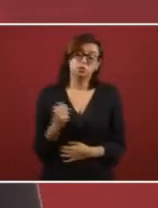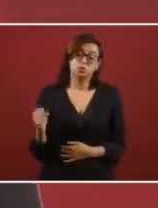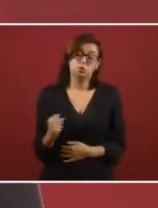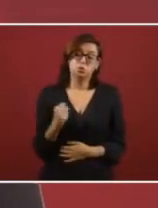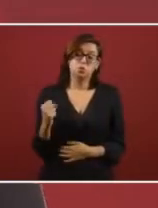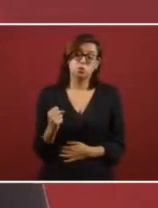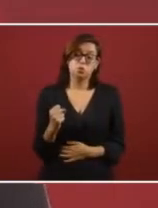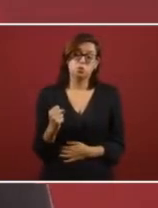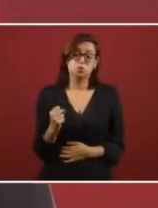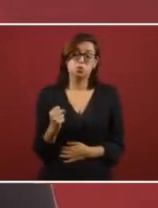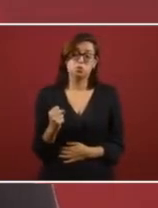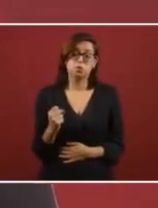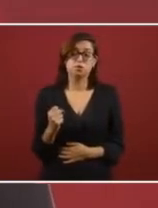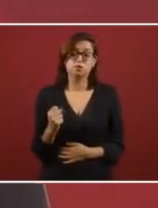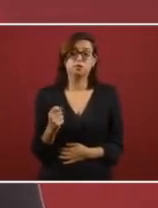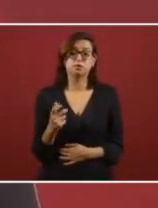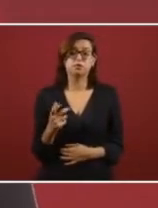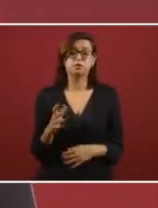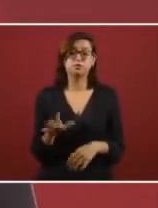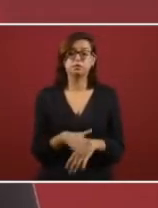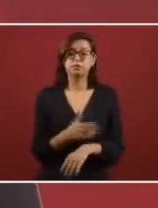we've been fortunate